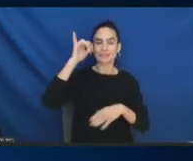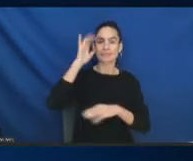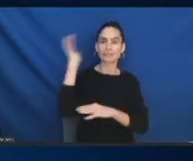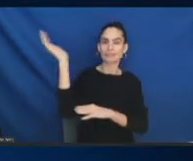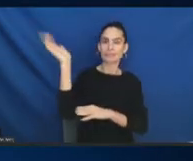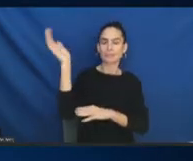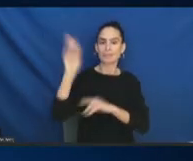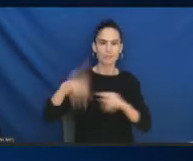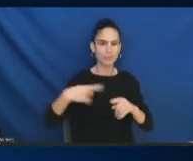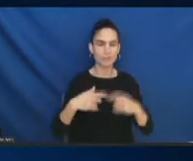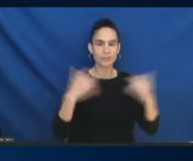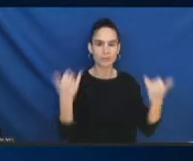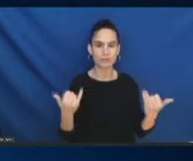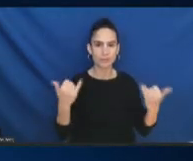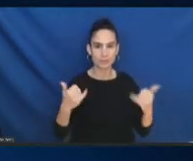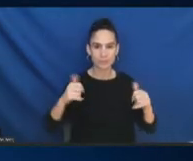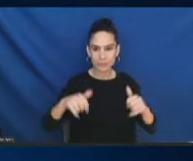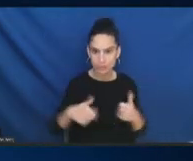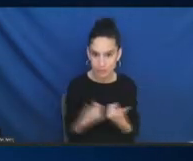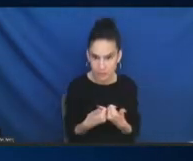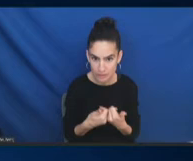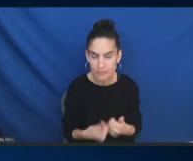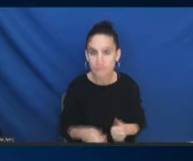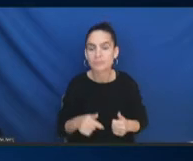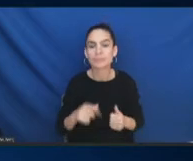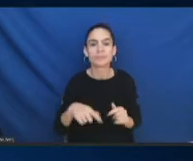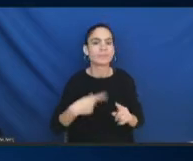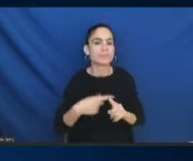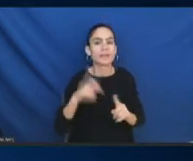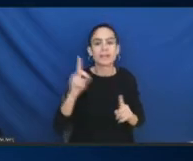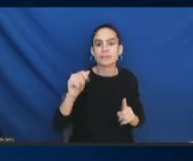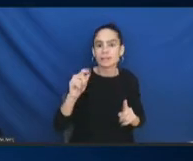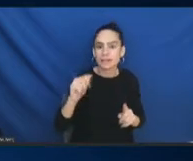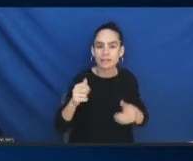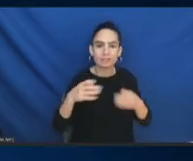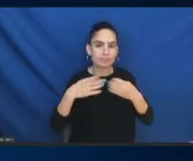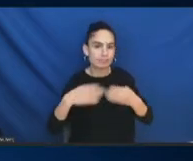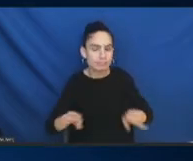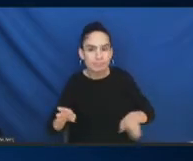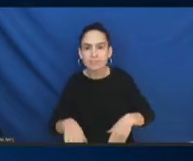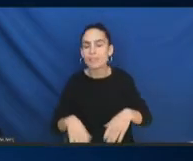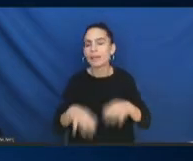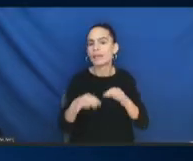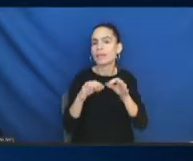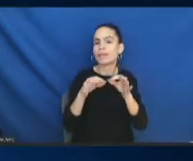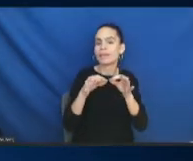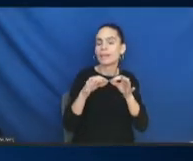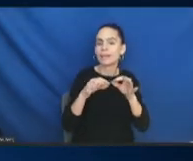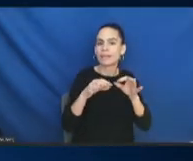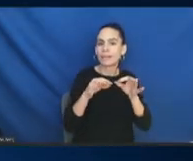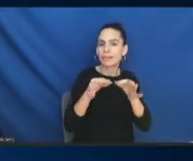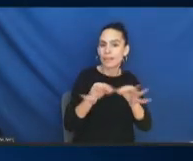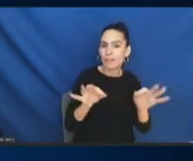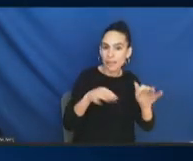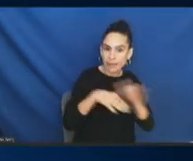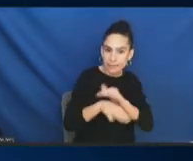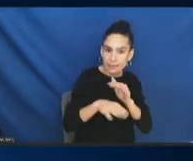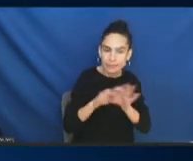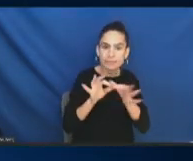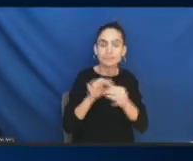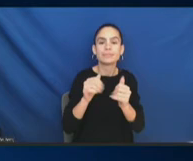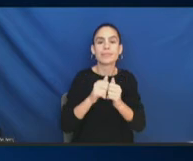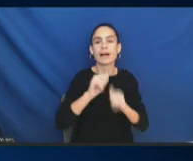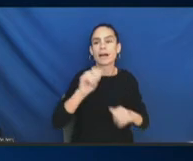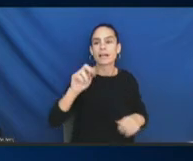disaggregation and language access for impacting AA and HPI communities, especially related